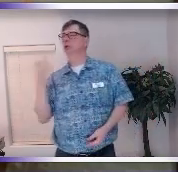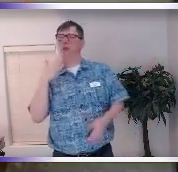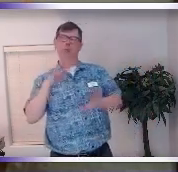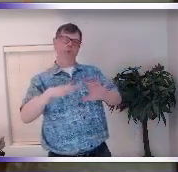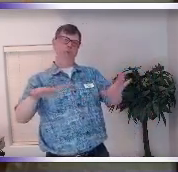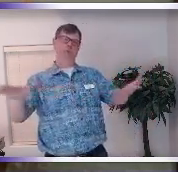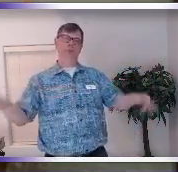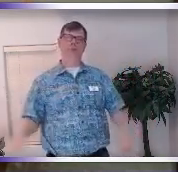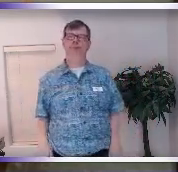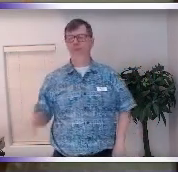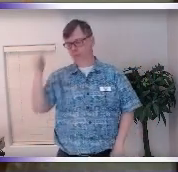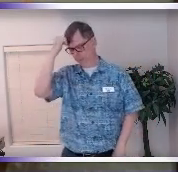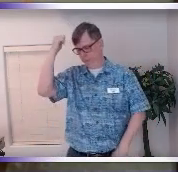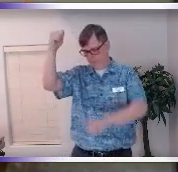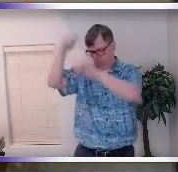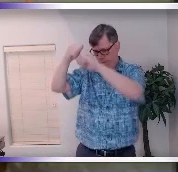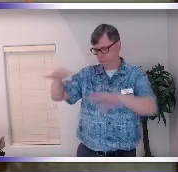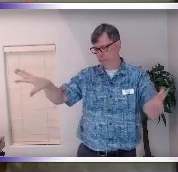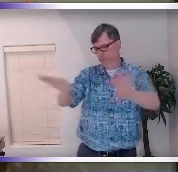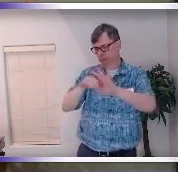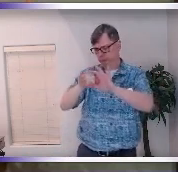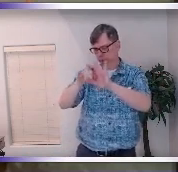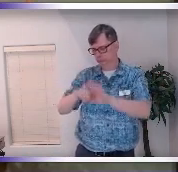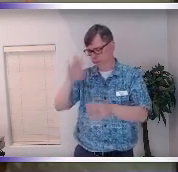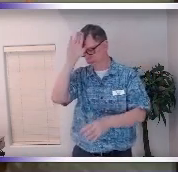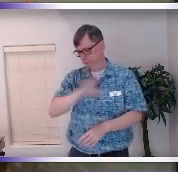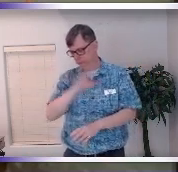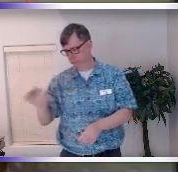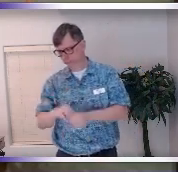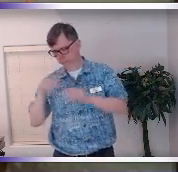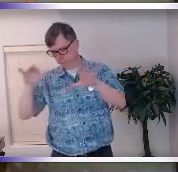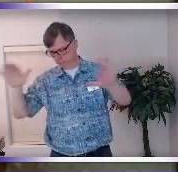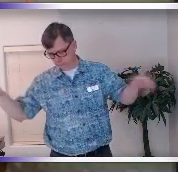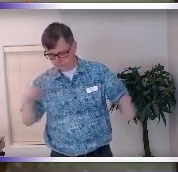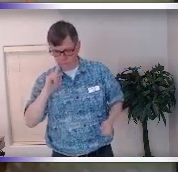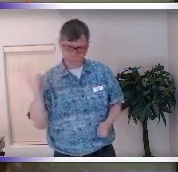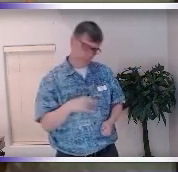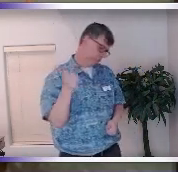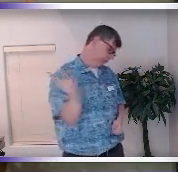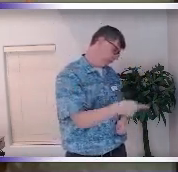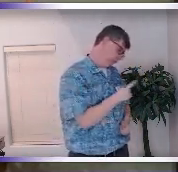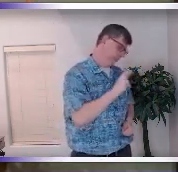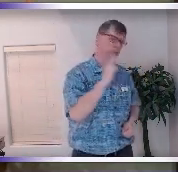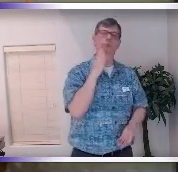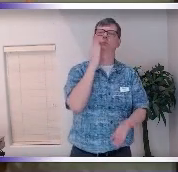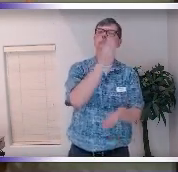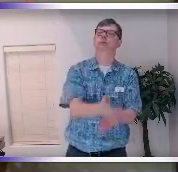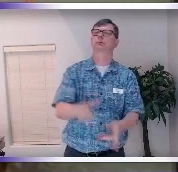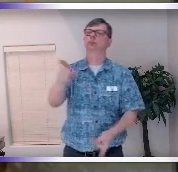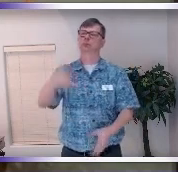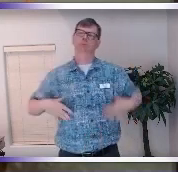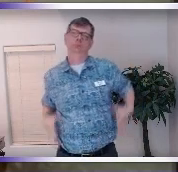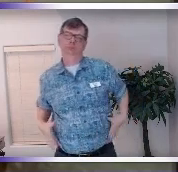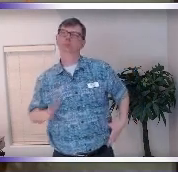and then the mindfulness marries the mundane and the sacred and you express as you are supposed to through this body